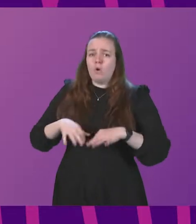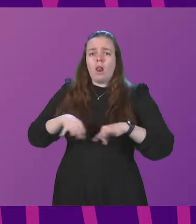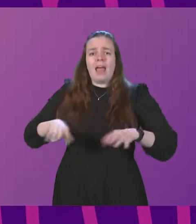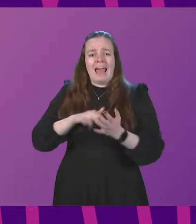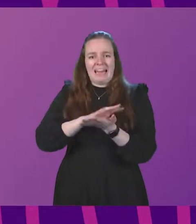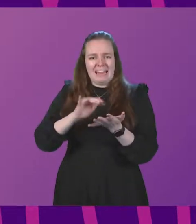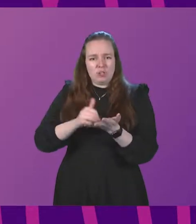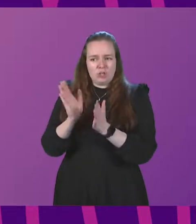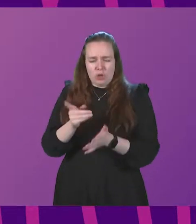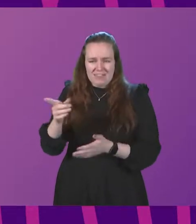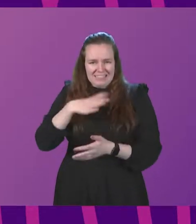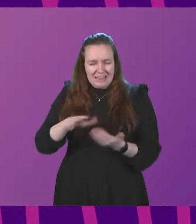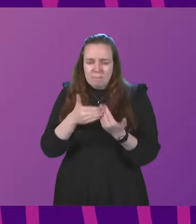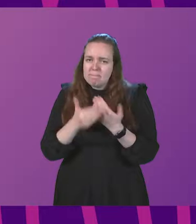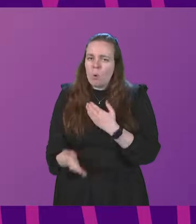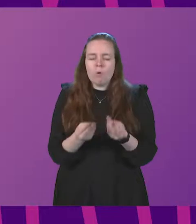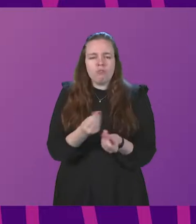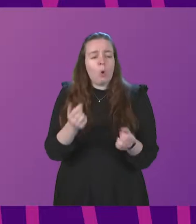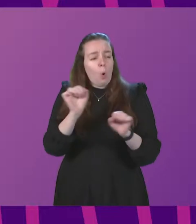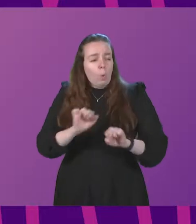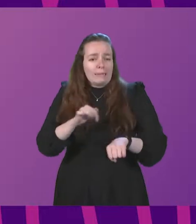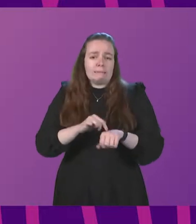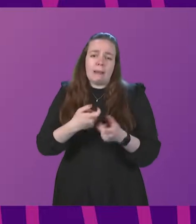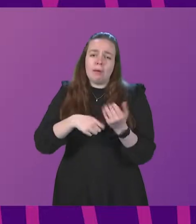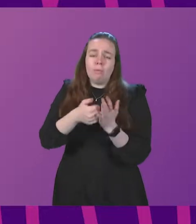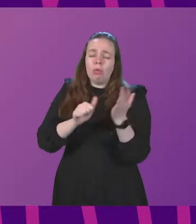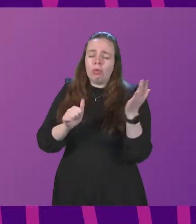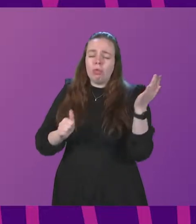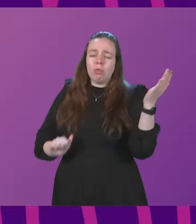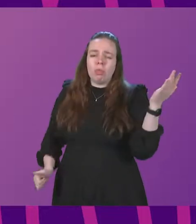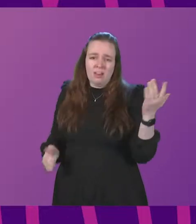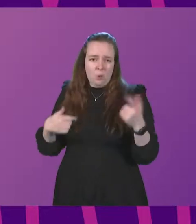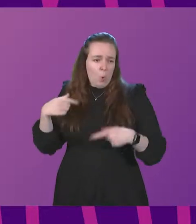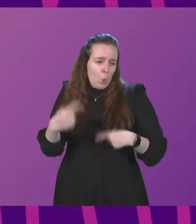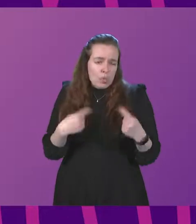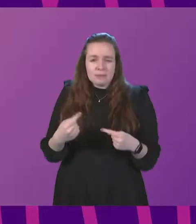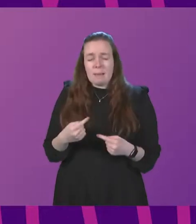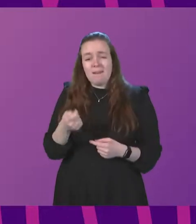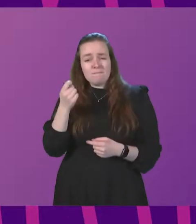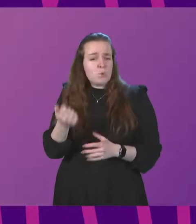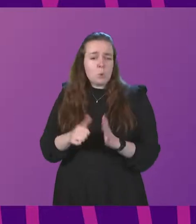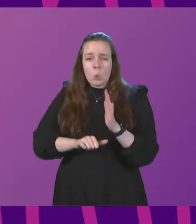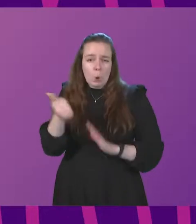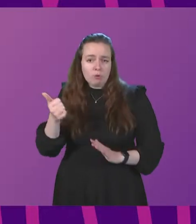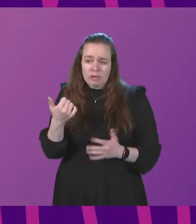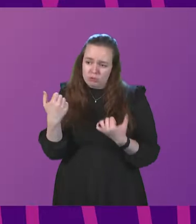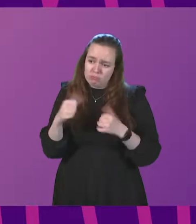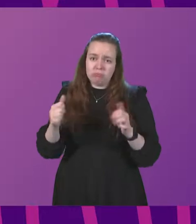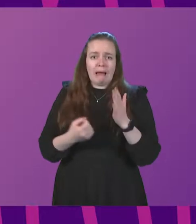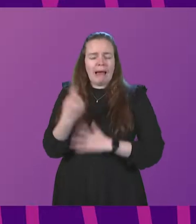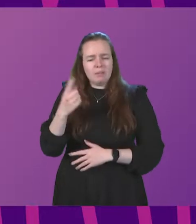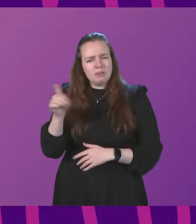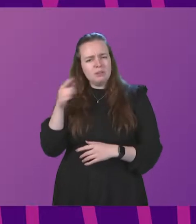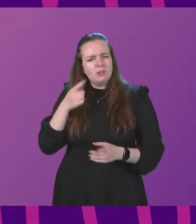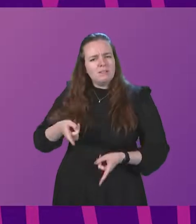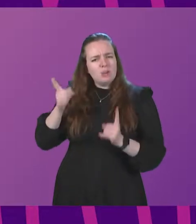need of more resources. Waiting times are growing longer, all the time, and fewer operations are going ahead. So, will